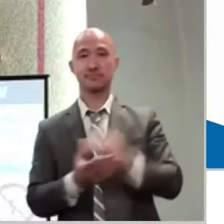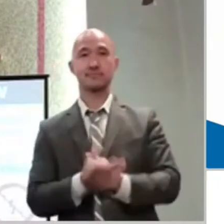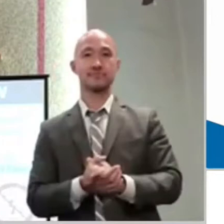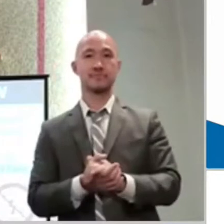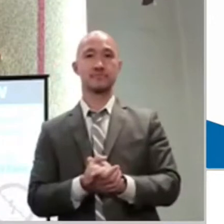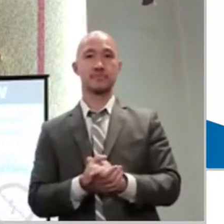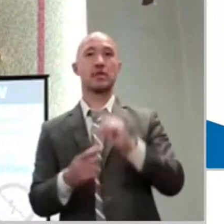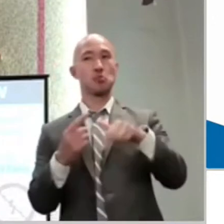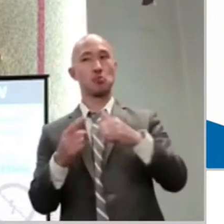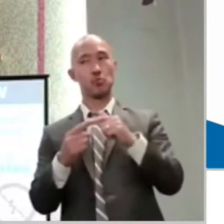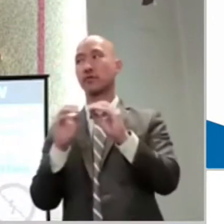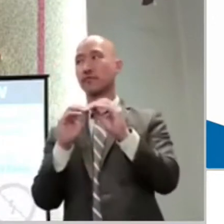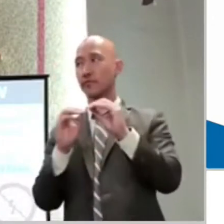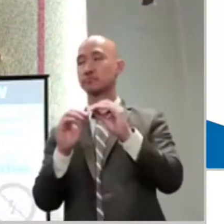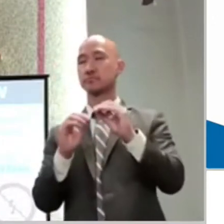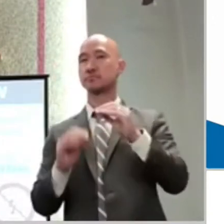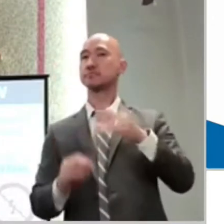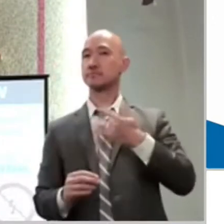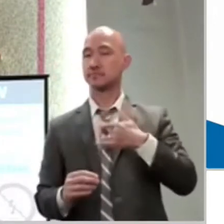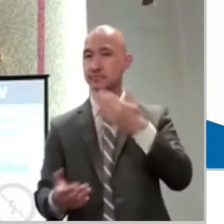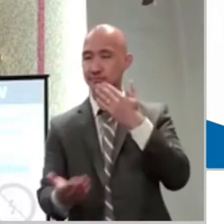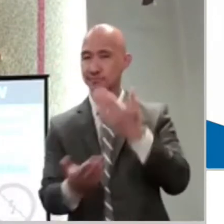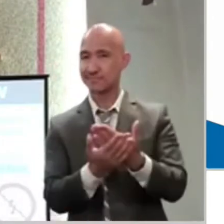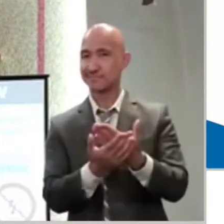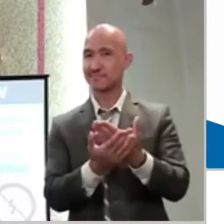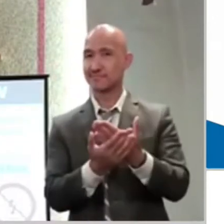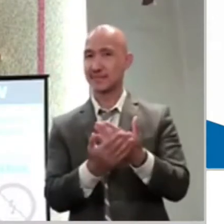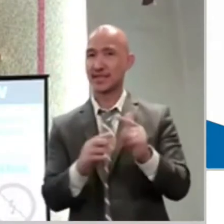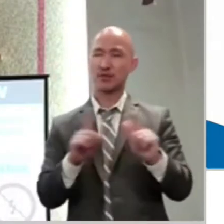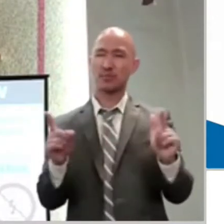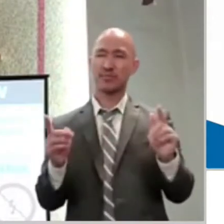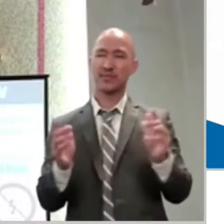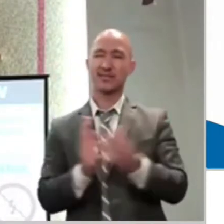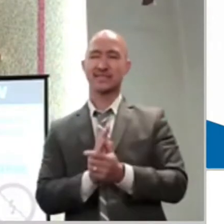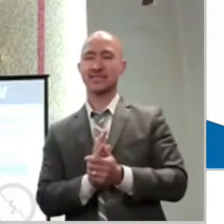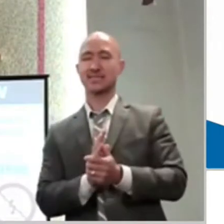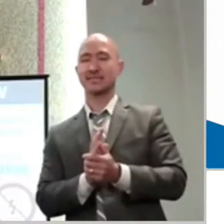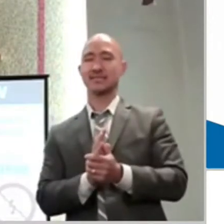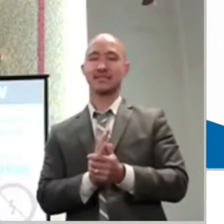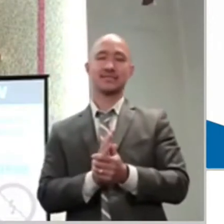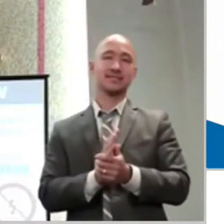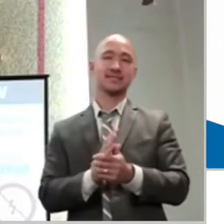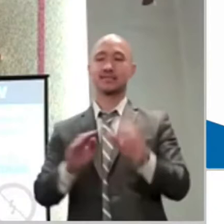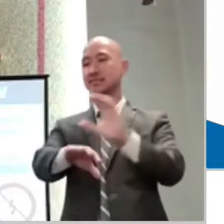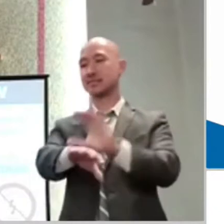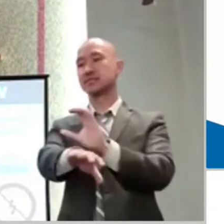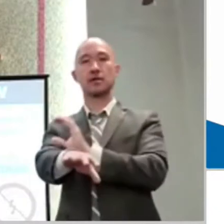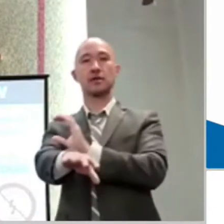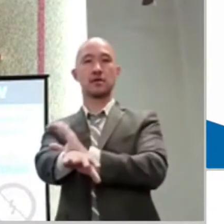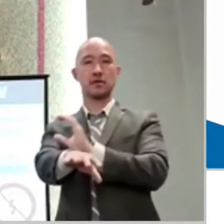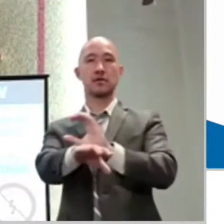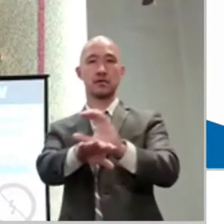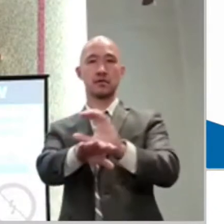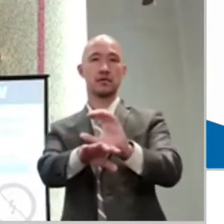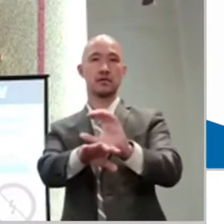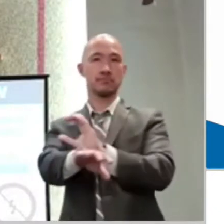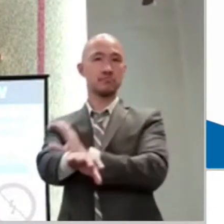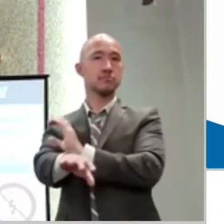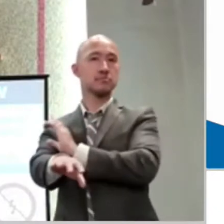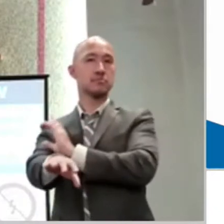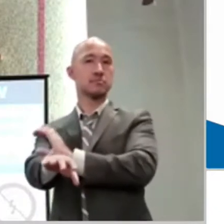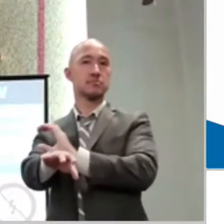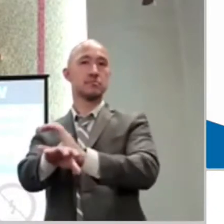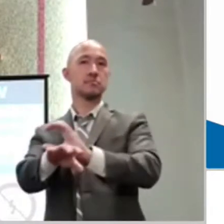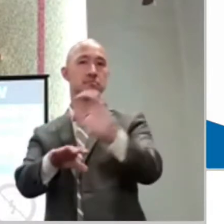some power over here, over something. But when it comes to the world of computers and Internet, which usually